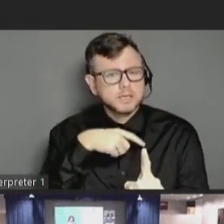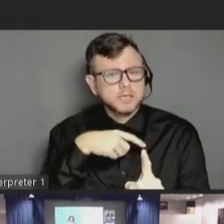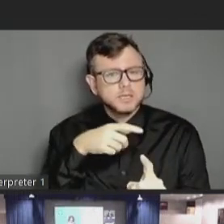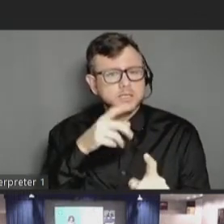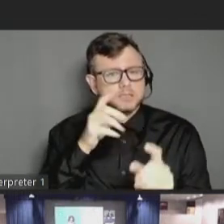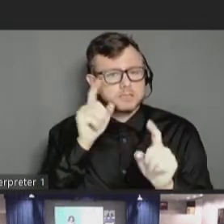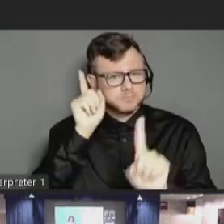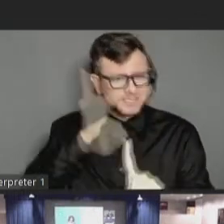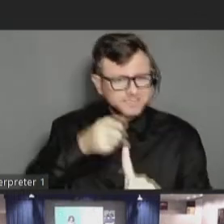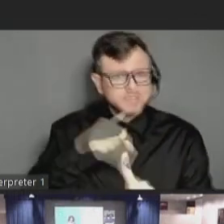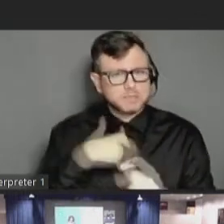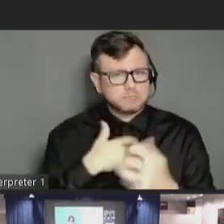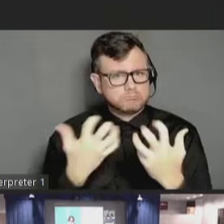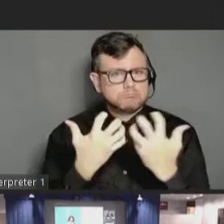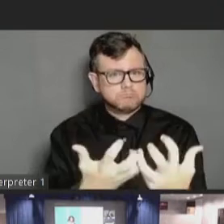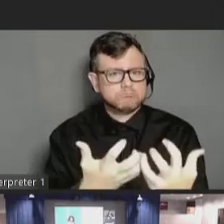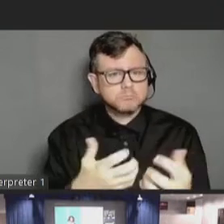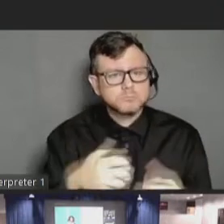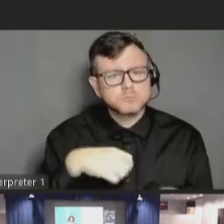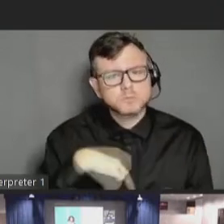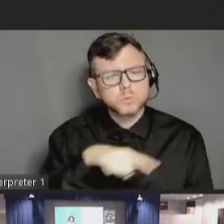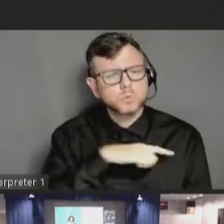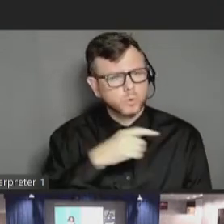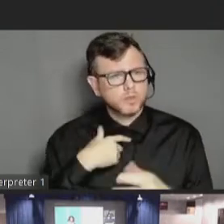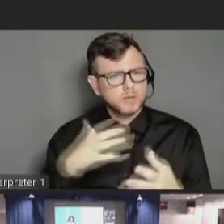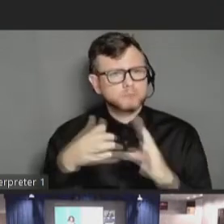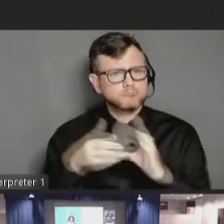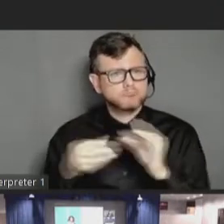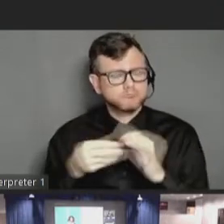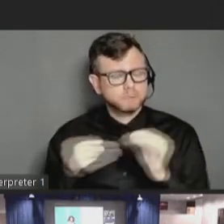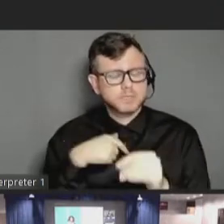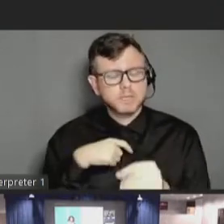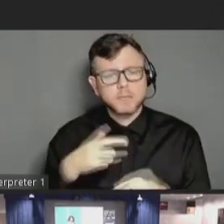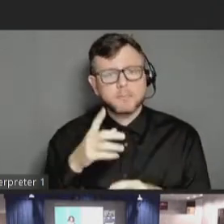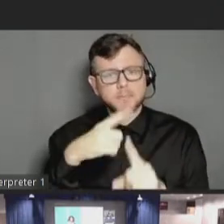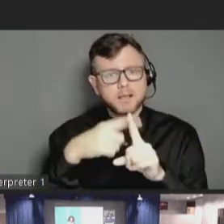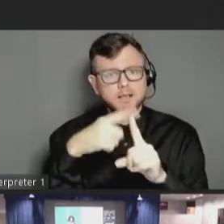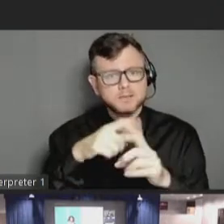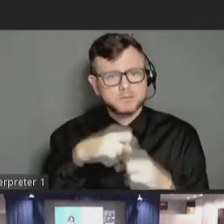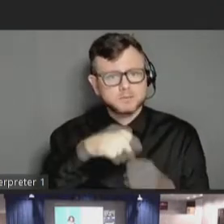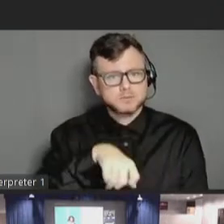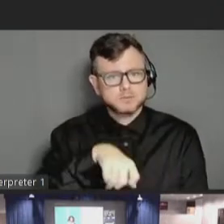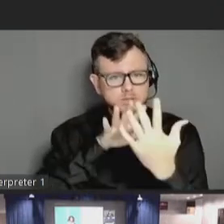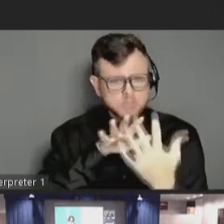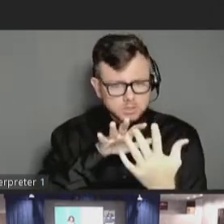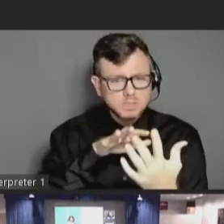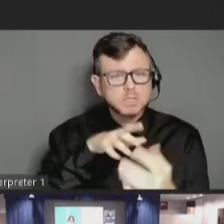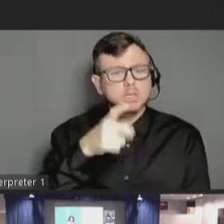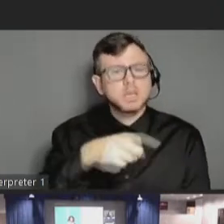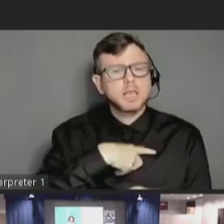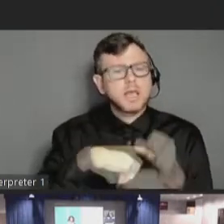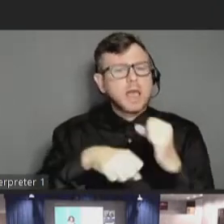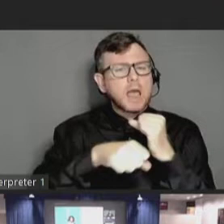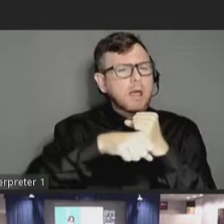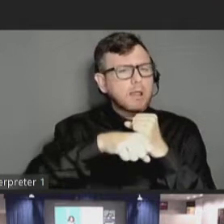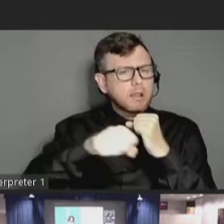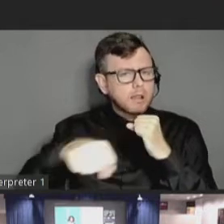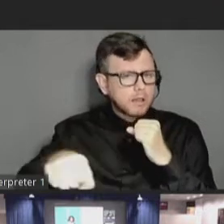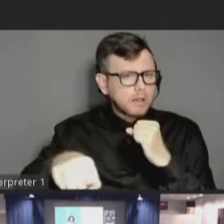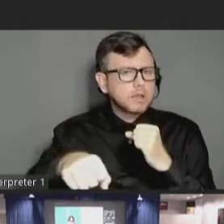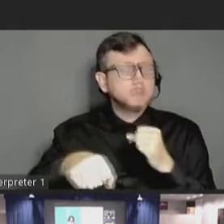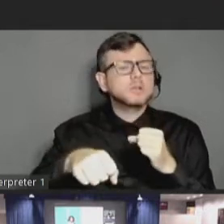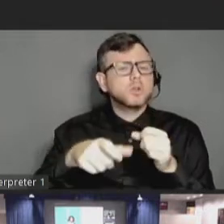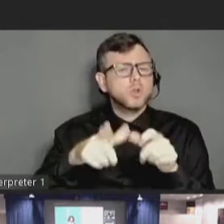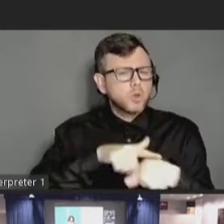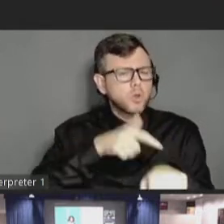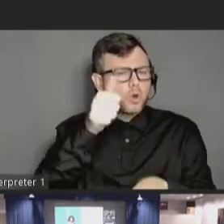We'd like to share some positive strategies. Lengthening the appointment time. A little extra time goes a long way